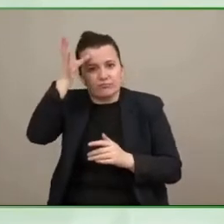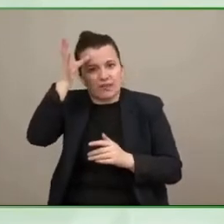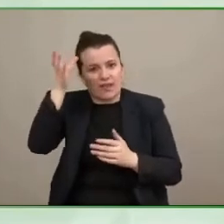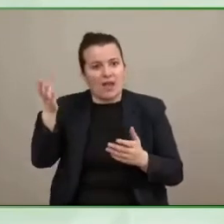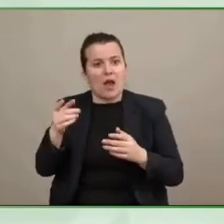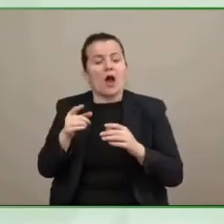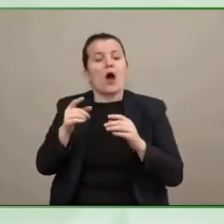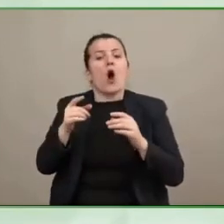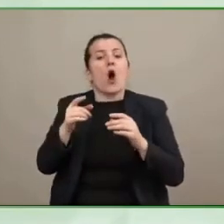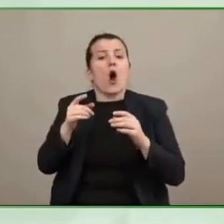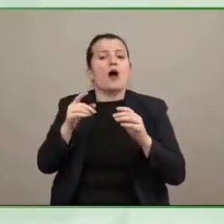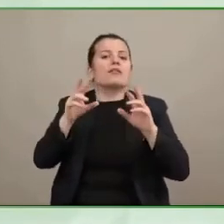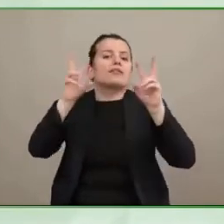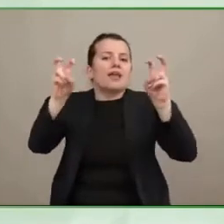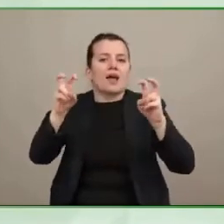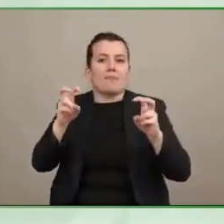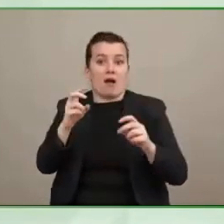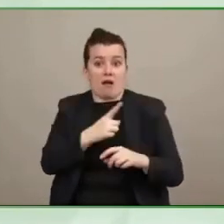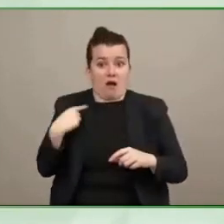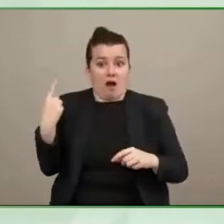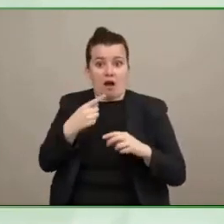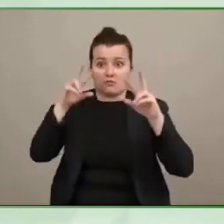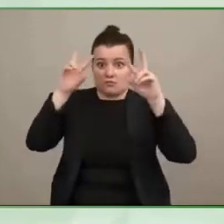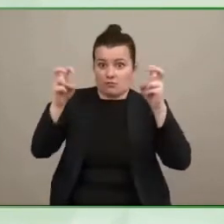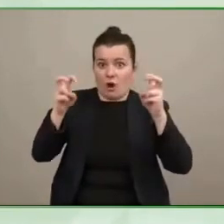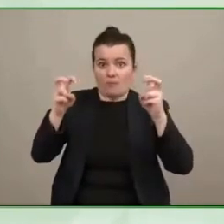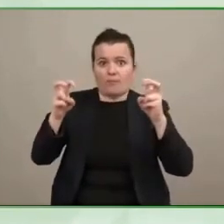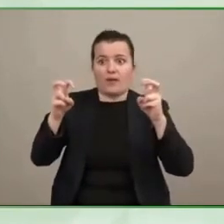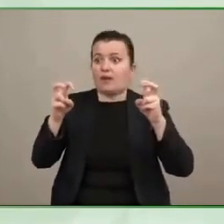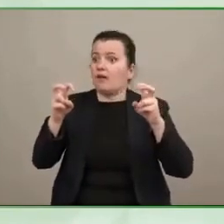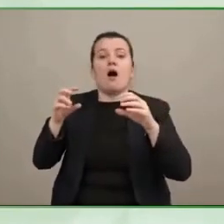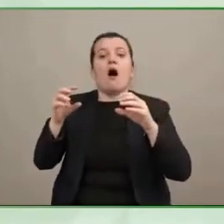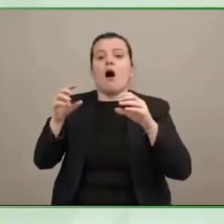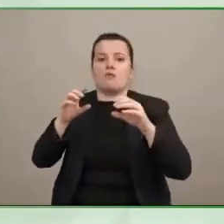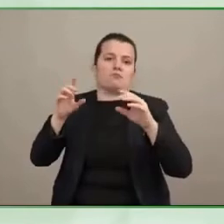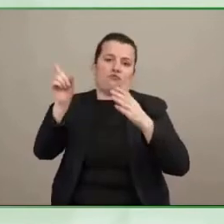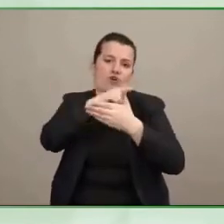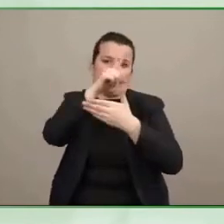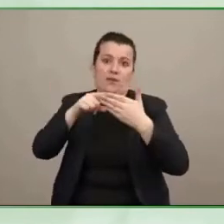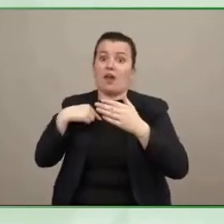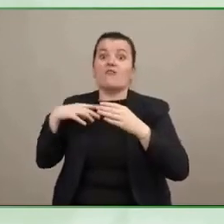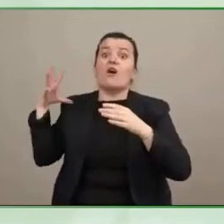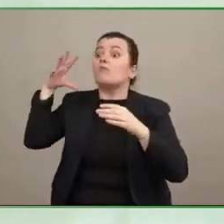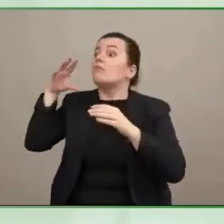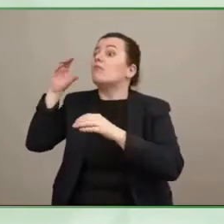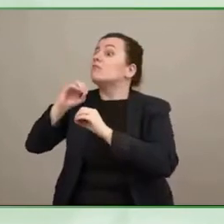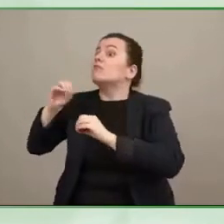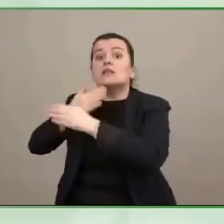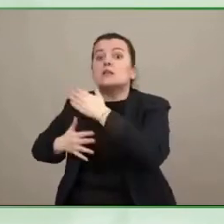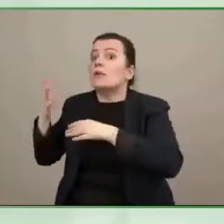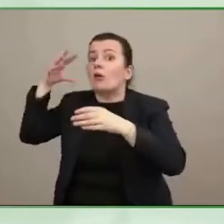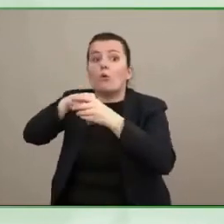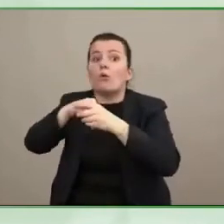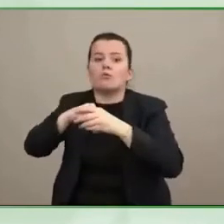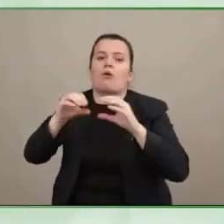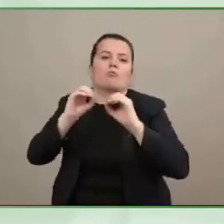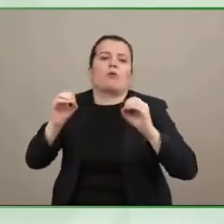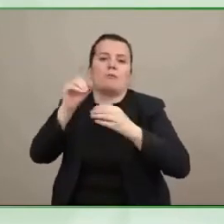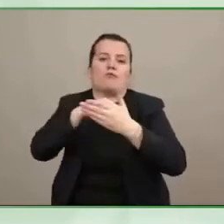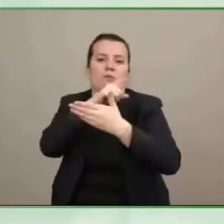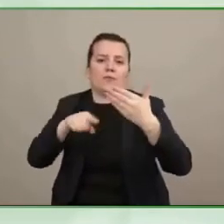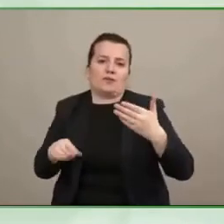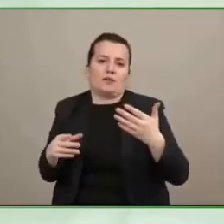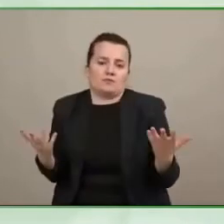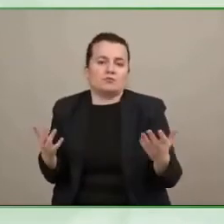person not let's just say relying on anyone who just wears a hearing aid janice there is a proposed